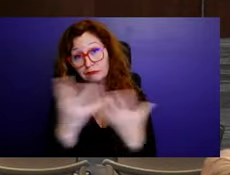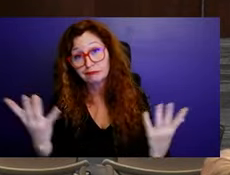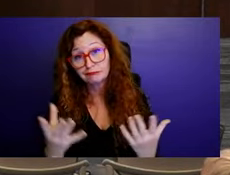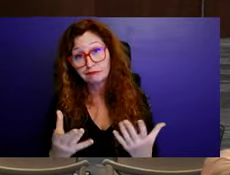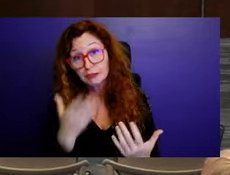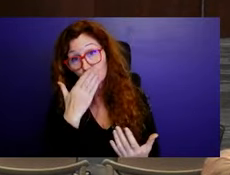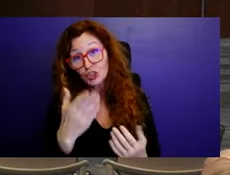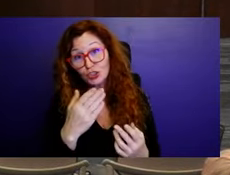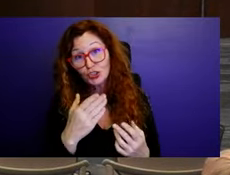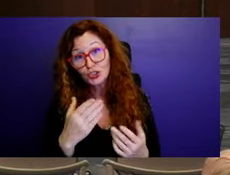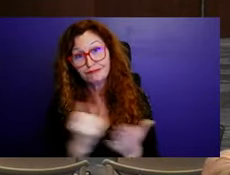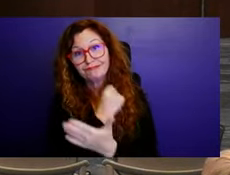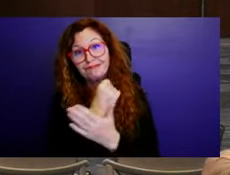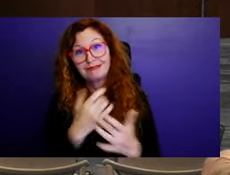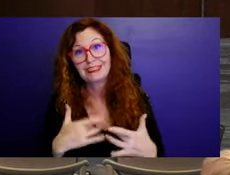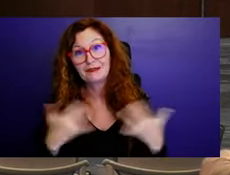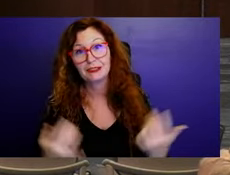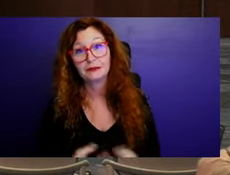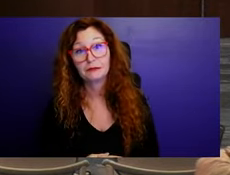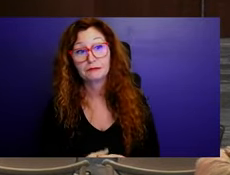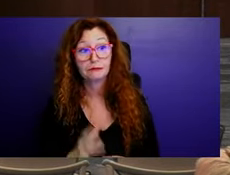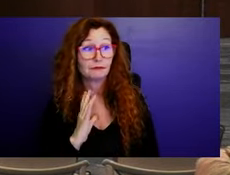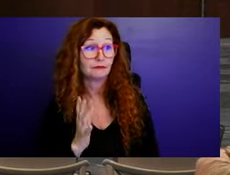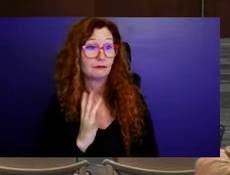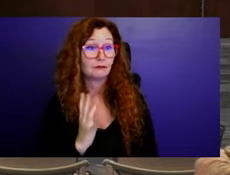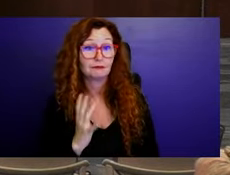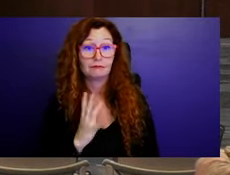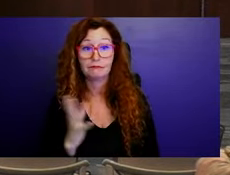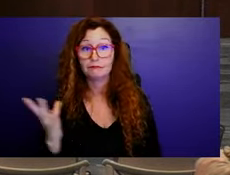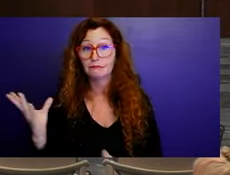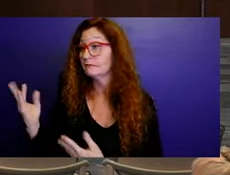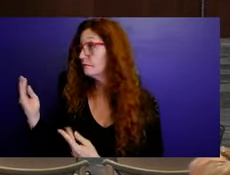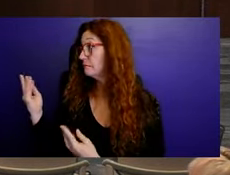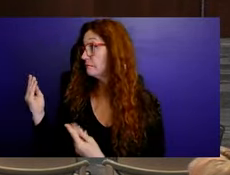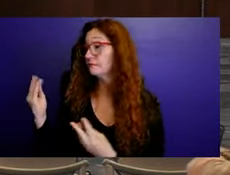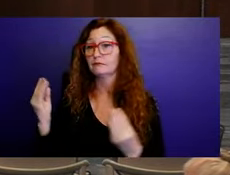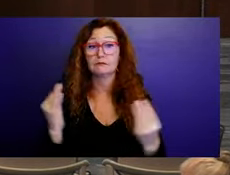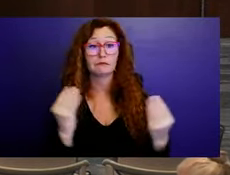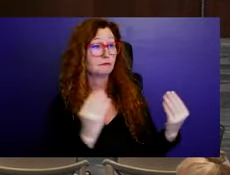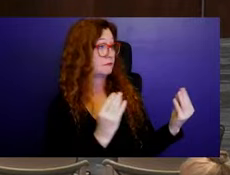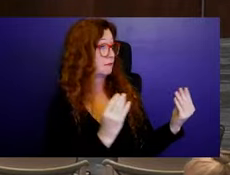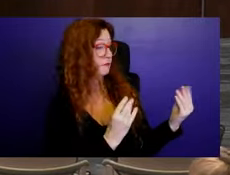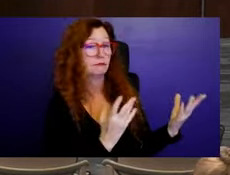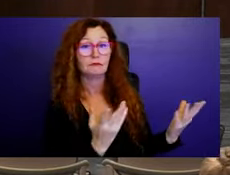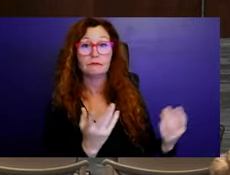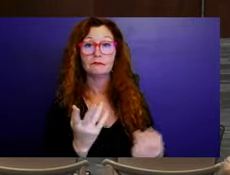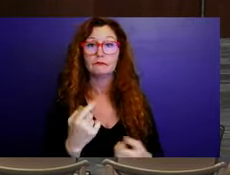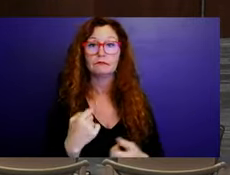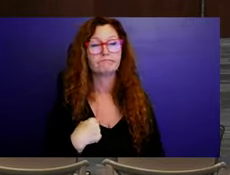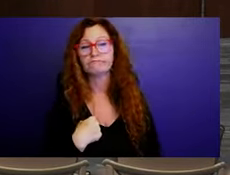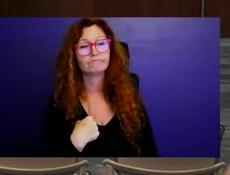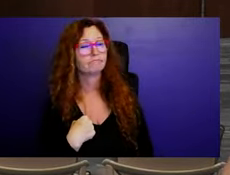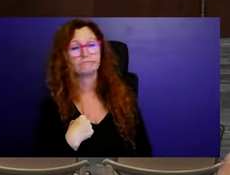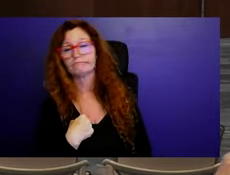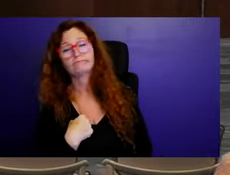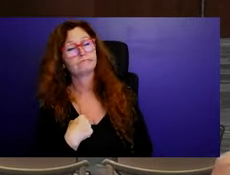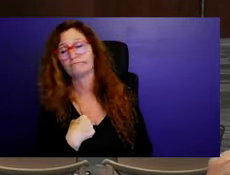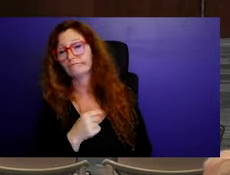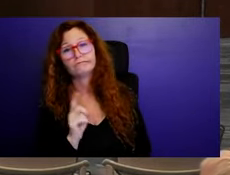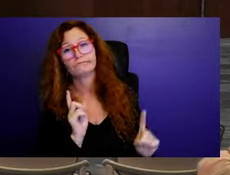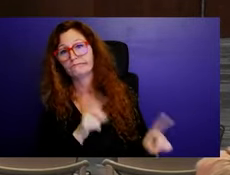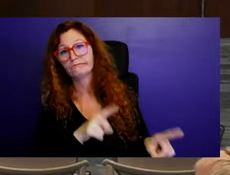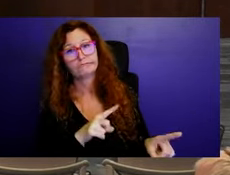All right, let's go around. Um, any thoughts, questions, commissioner Cruz, are you interested in going? will not be attending, um, this conference,